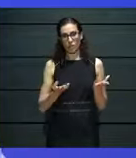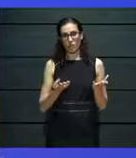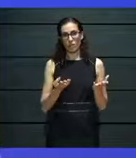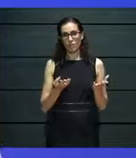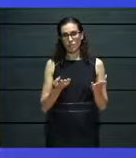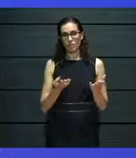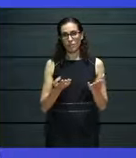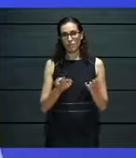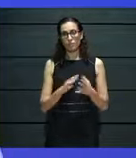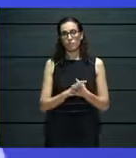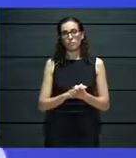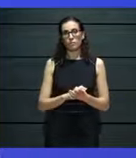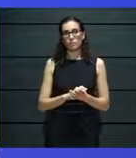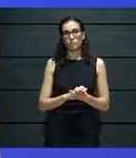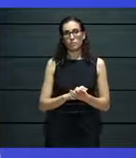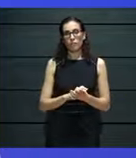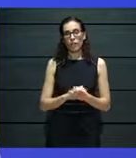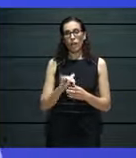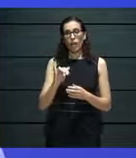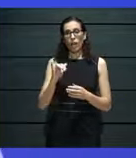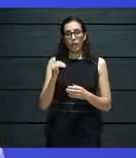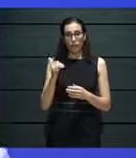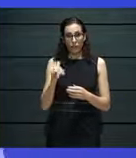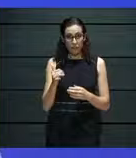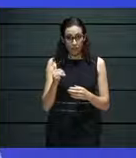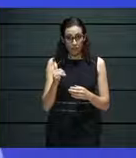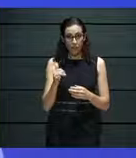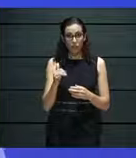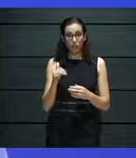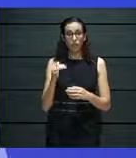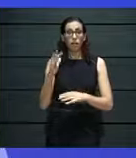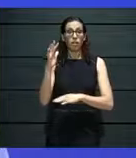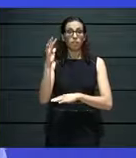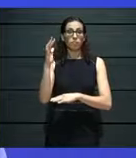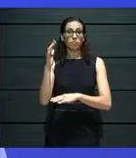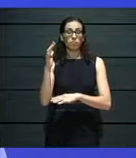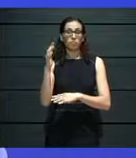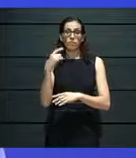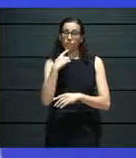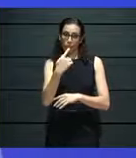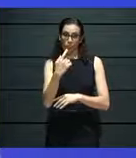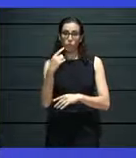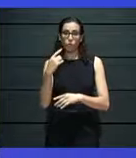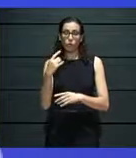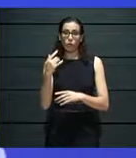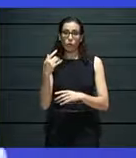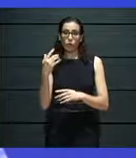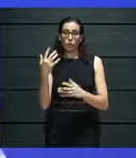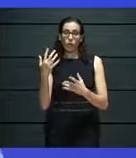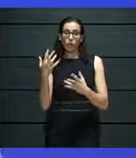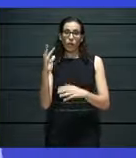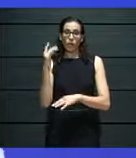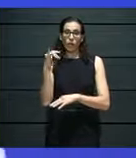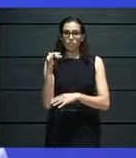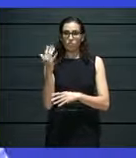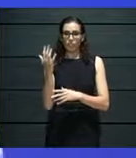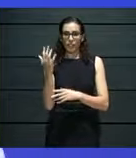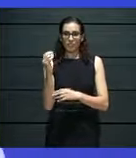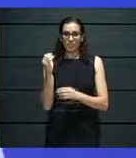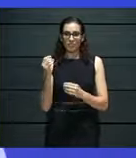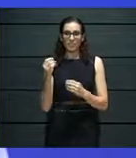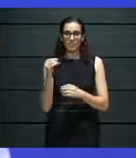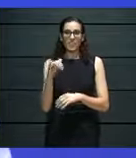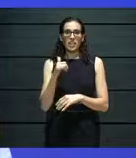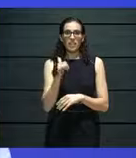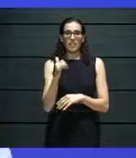a tree falls in an empty forest, does it make a sound? So, that's what it boils down to. So, it's understanding, engaging and working